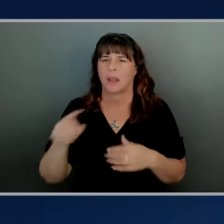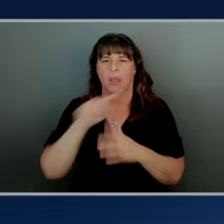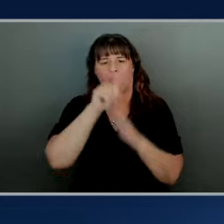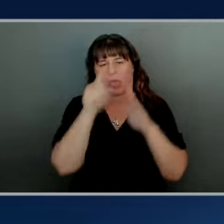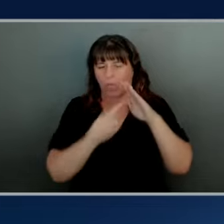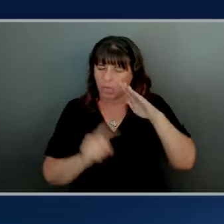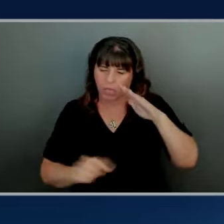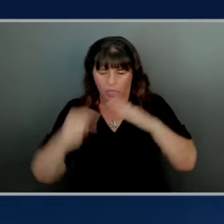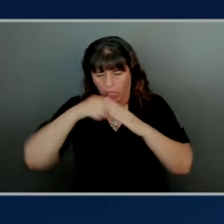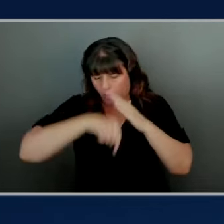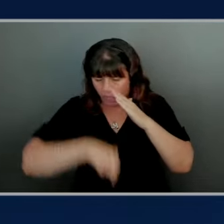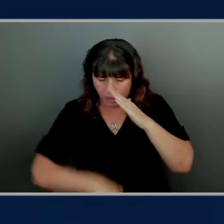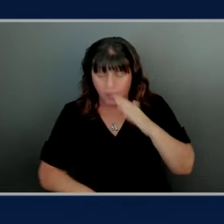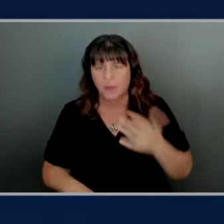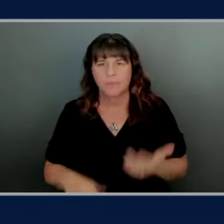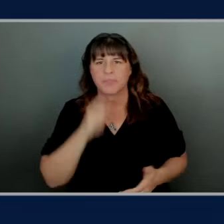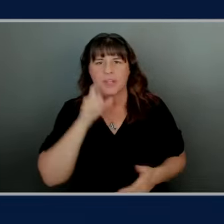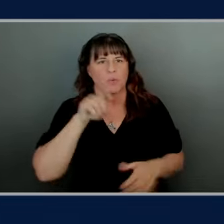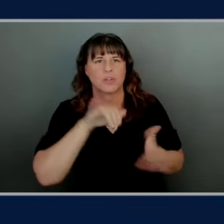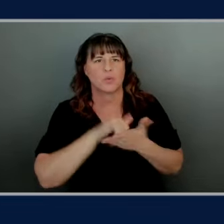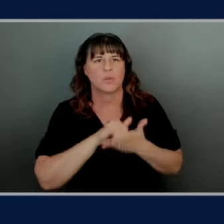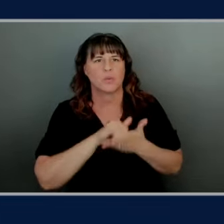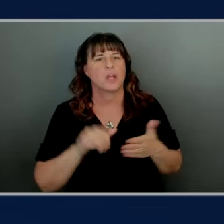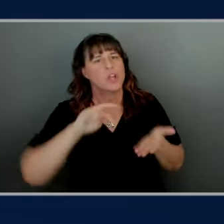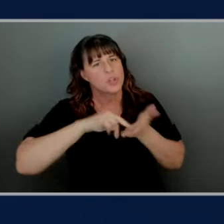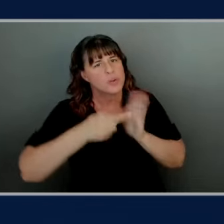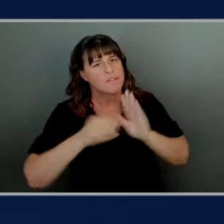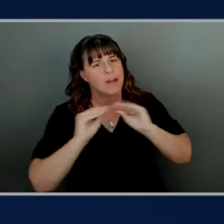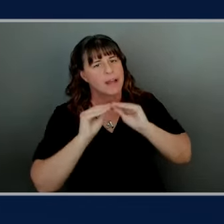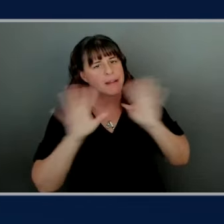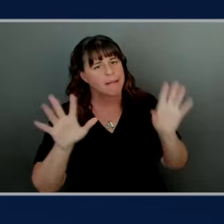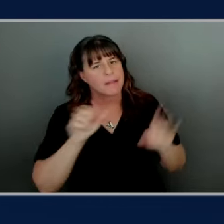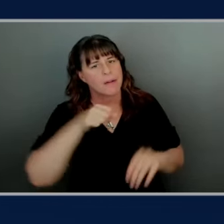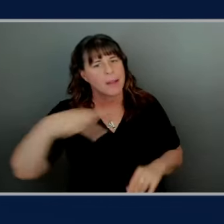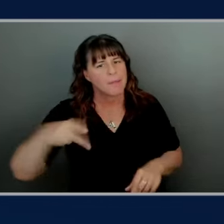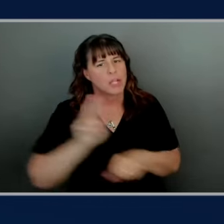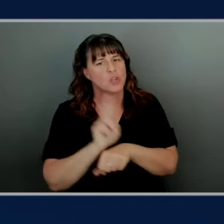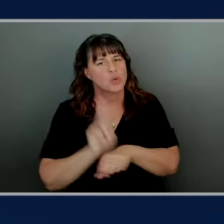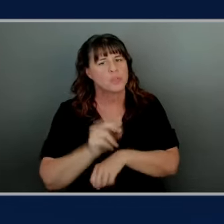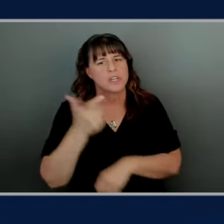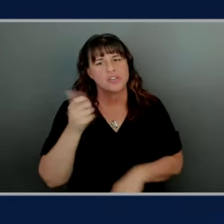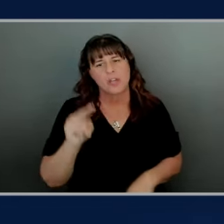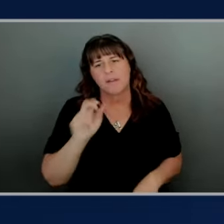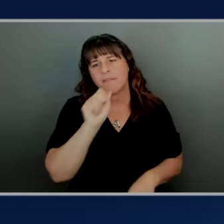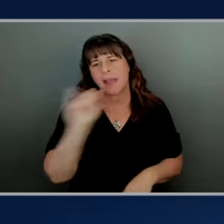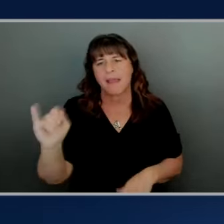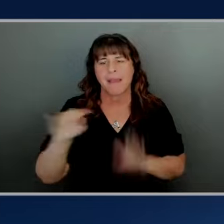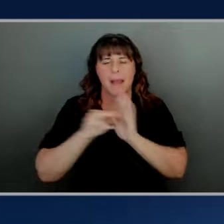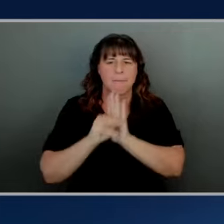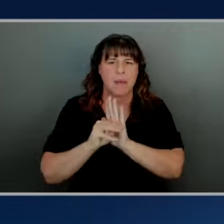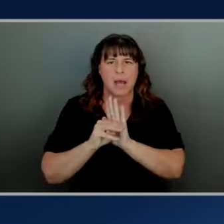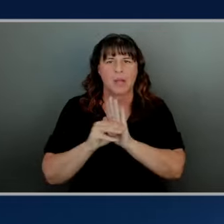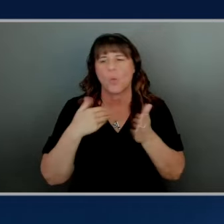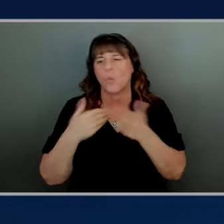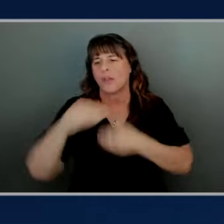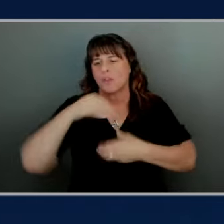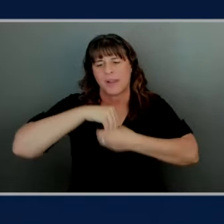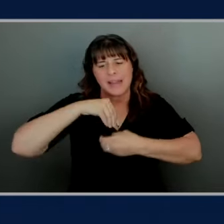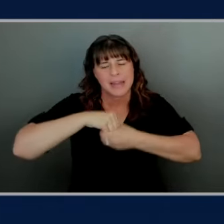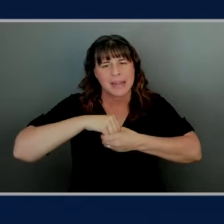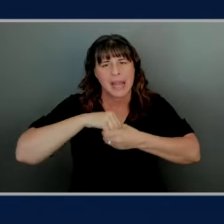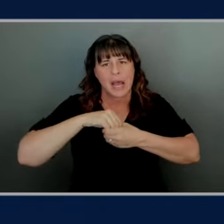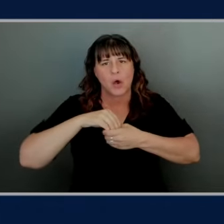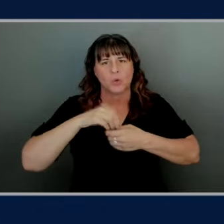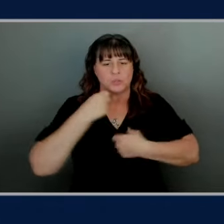yeah and you defined a really uh clear application of using some kind of generative AI model whether it be your own in-house custom model or something